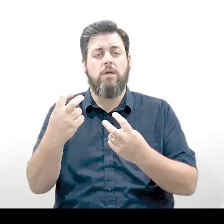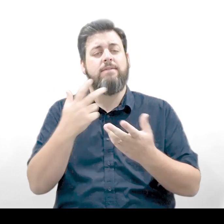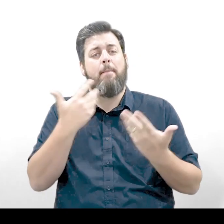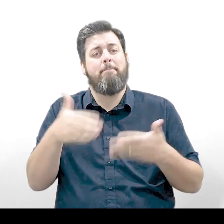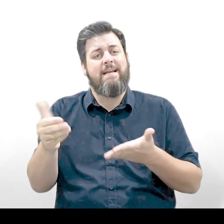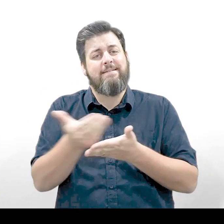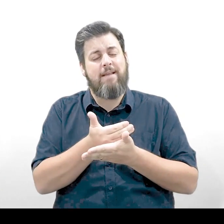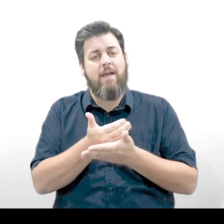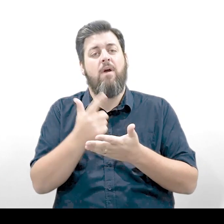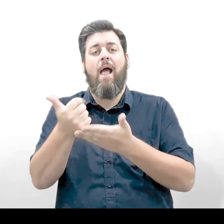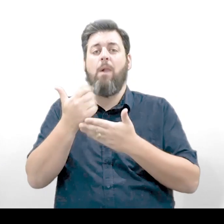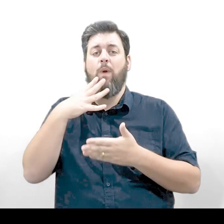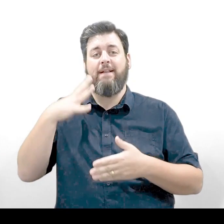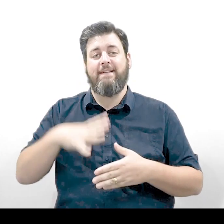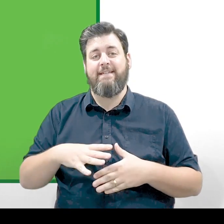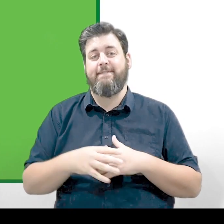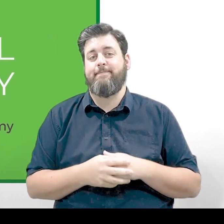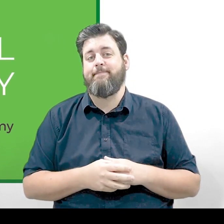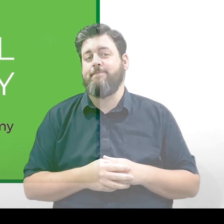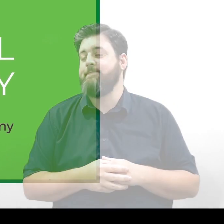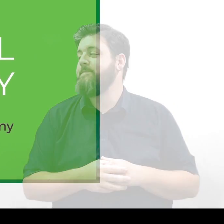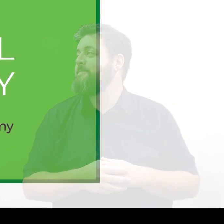safe and get help when they need it.